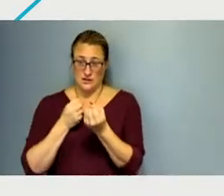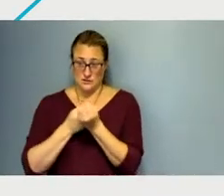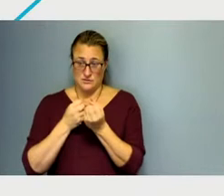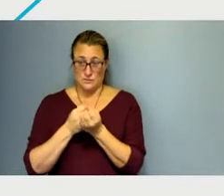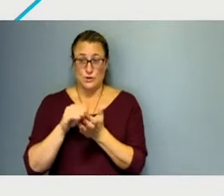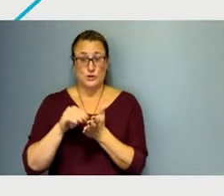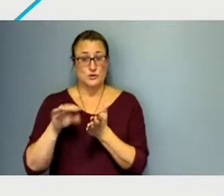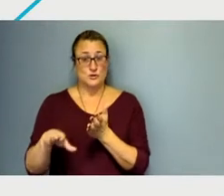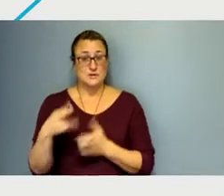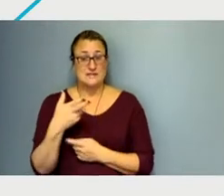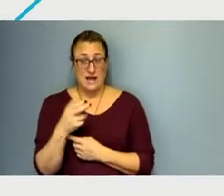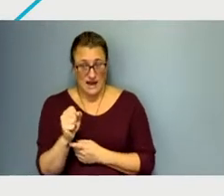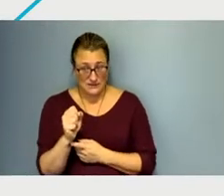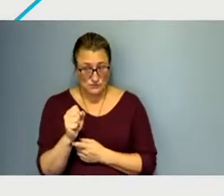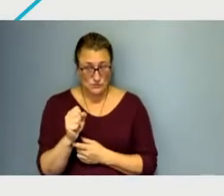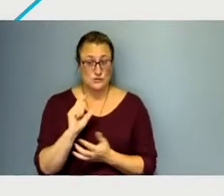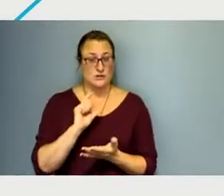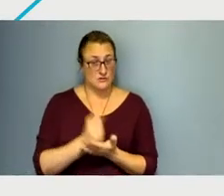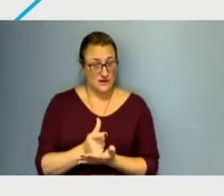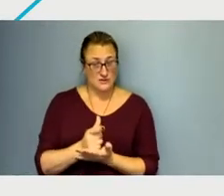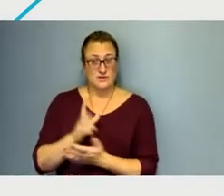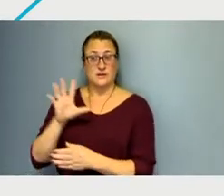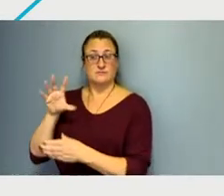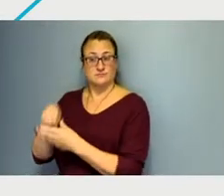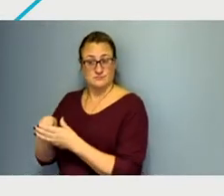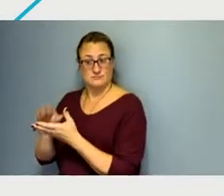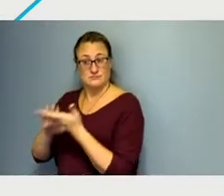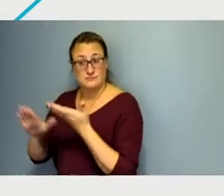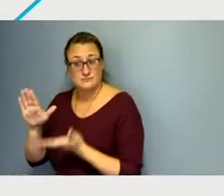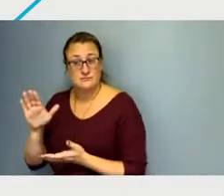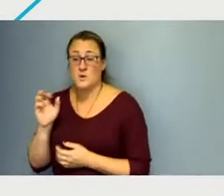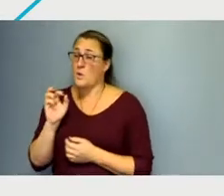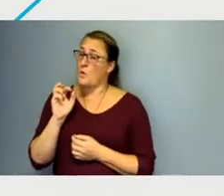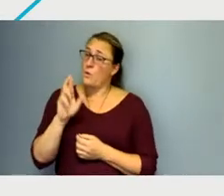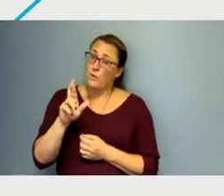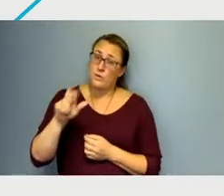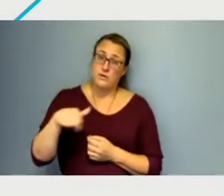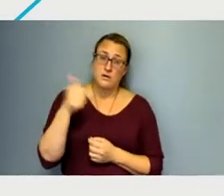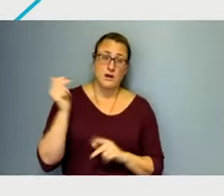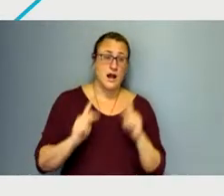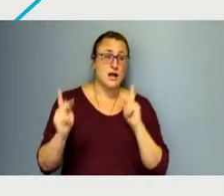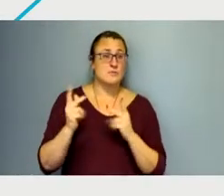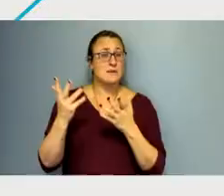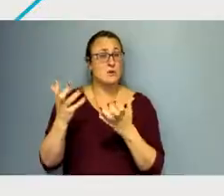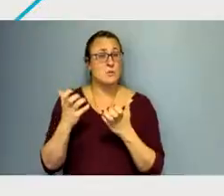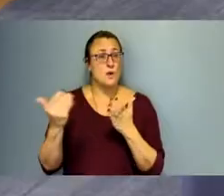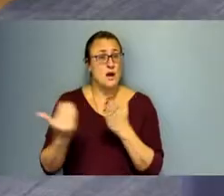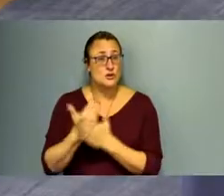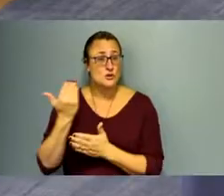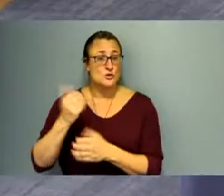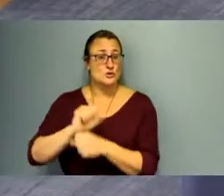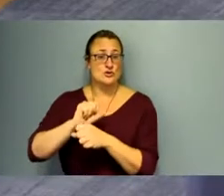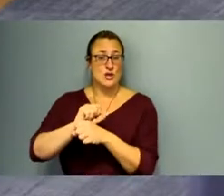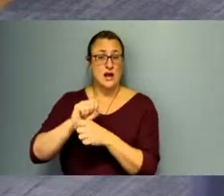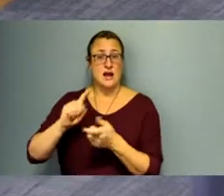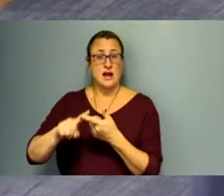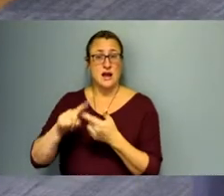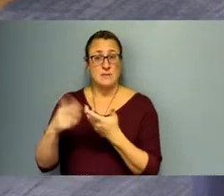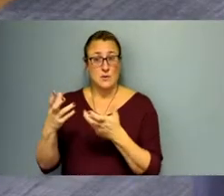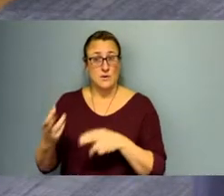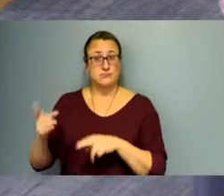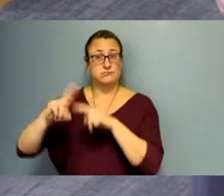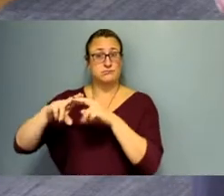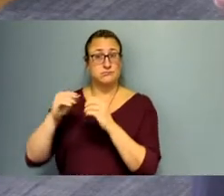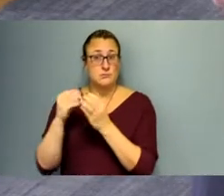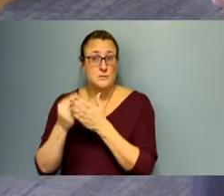anyone who needs to be re-careered, who wants to make a better living wage, who has a